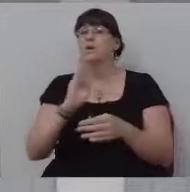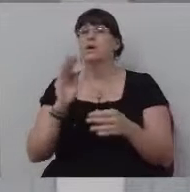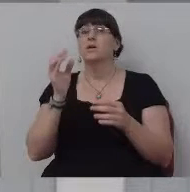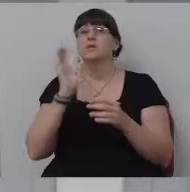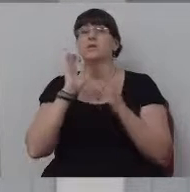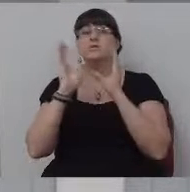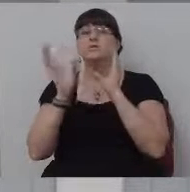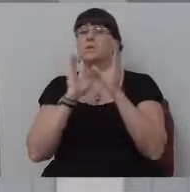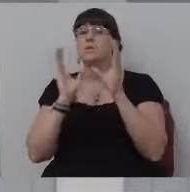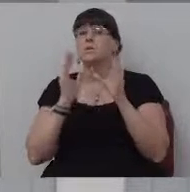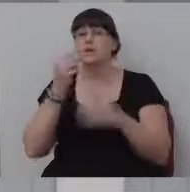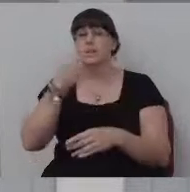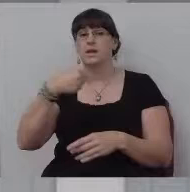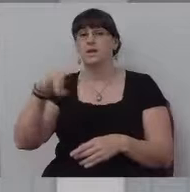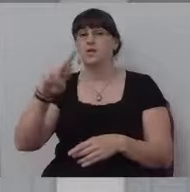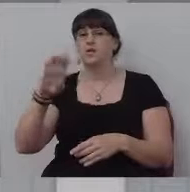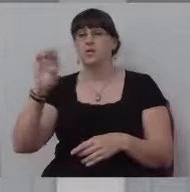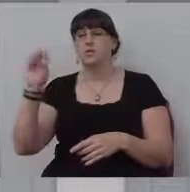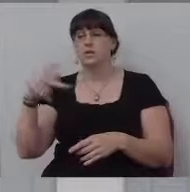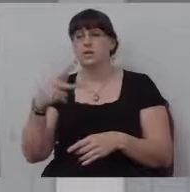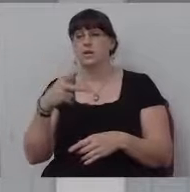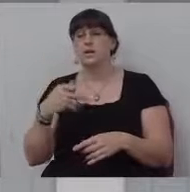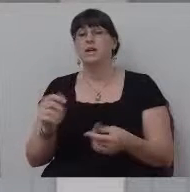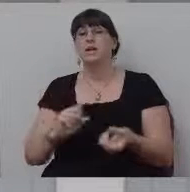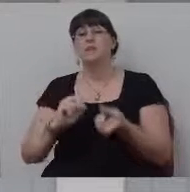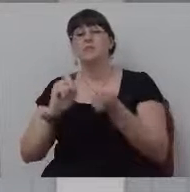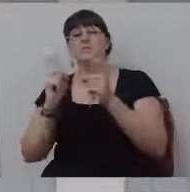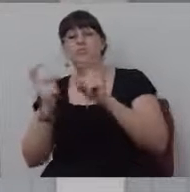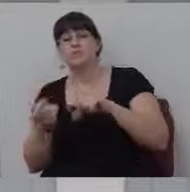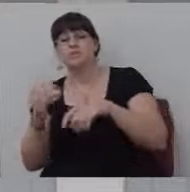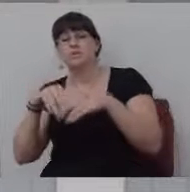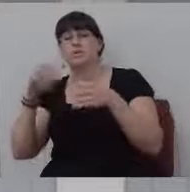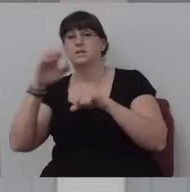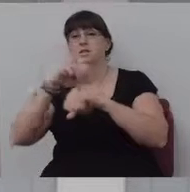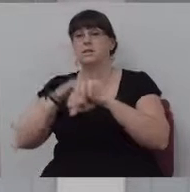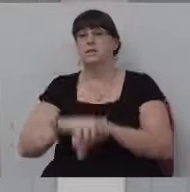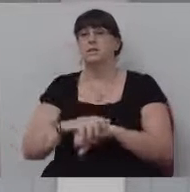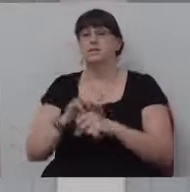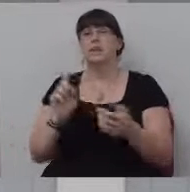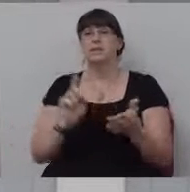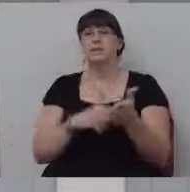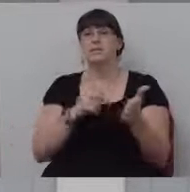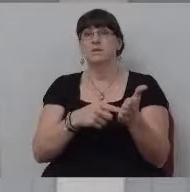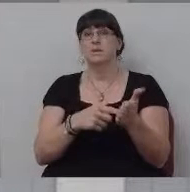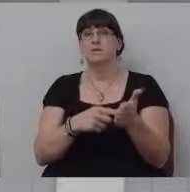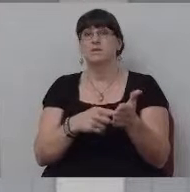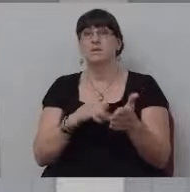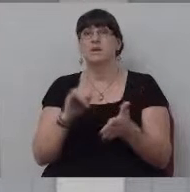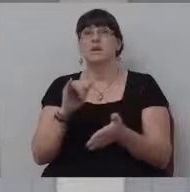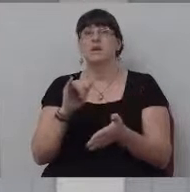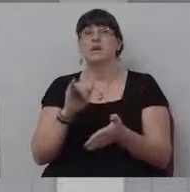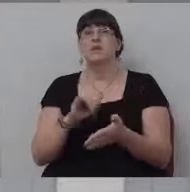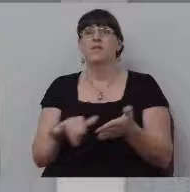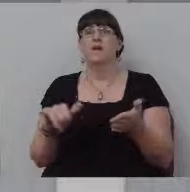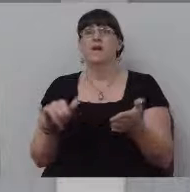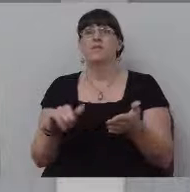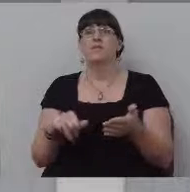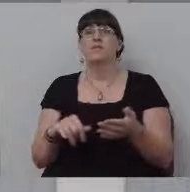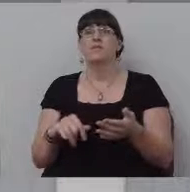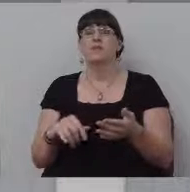in Greek or in the Greek manuscript into the English language. And sometimes that, um,